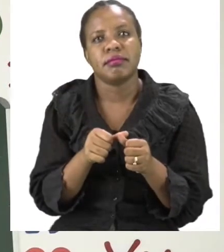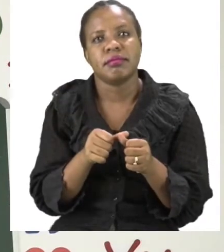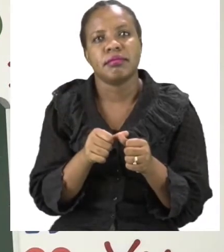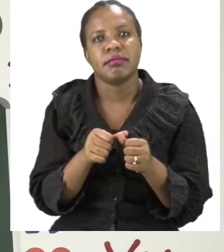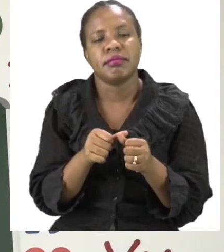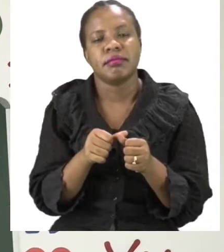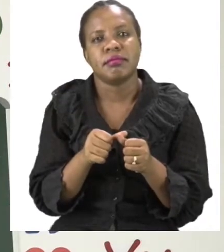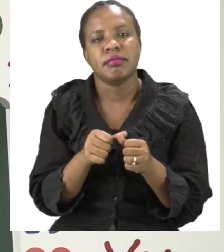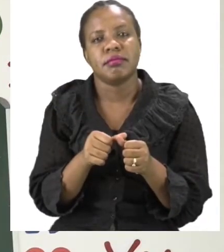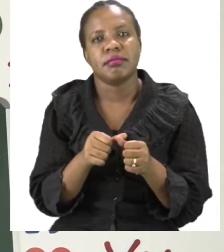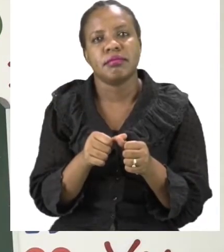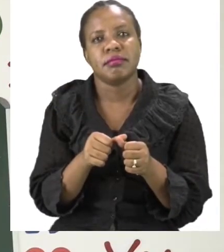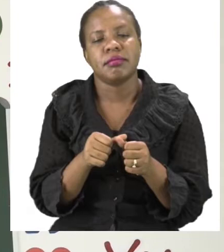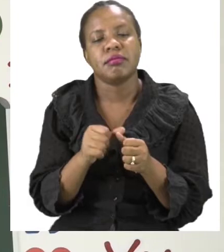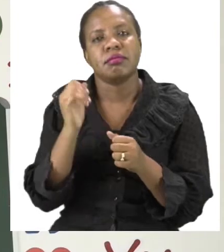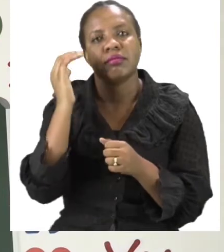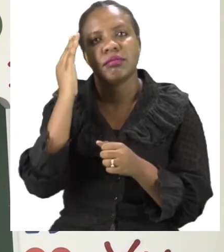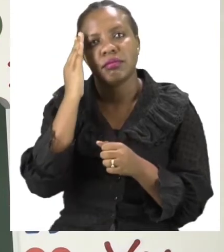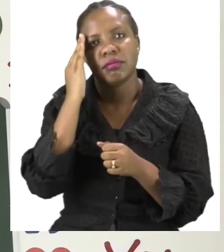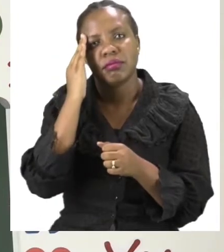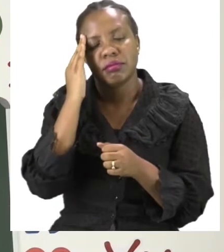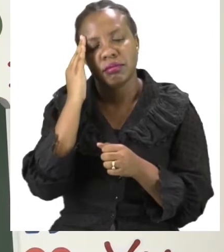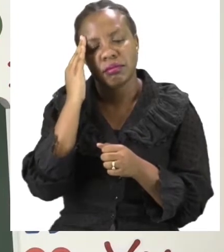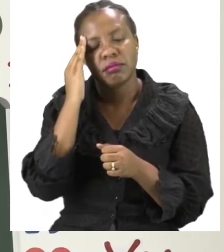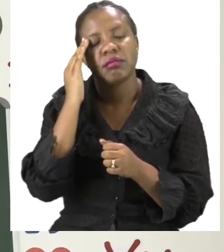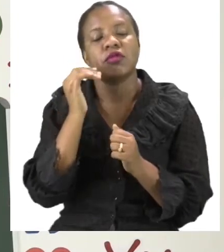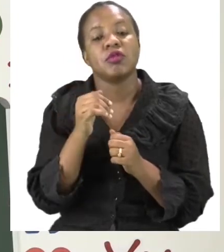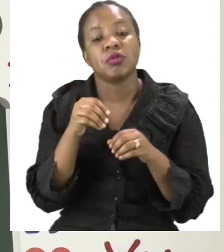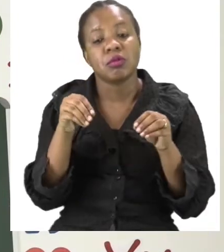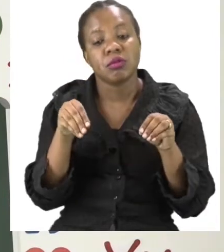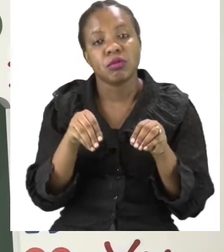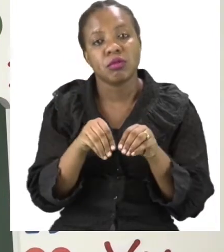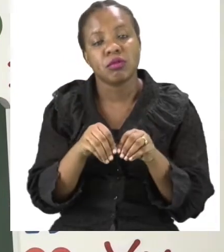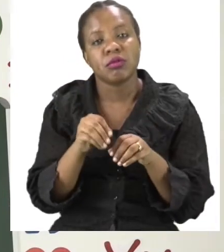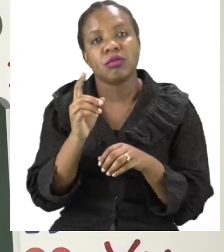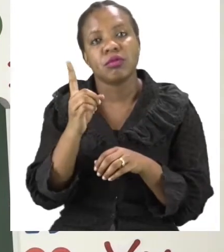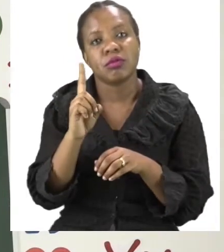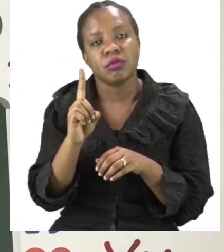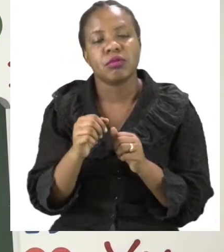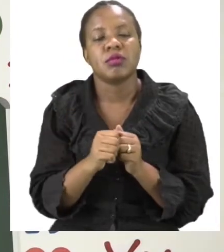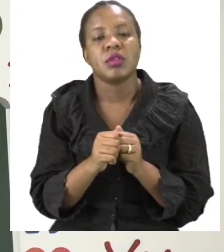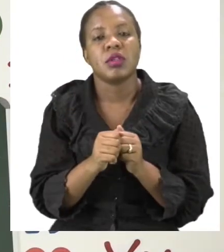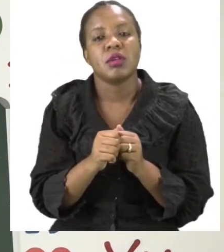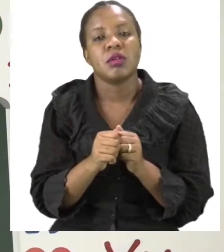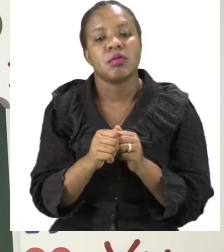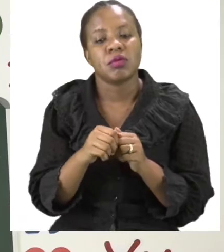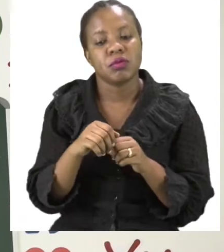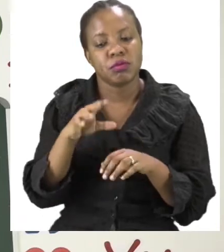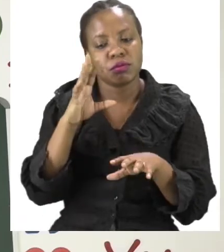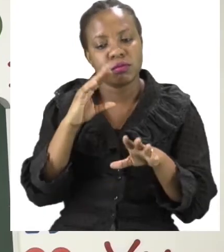is to know what you are doing when it comes to pronoun and